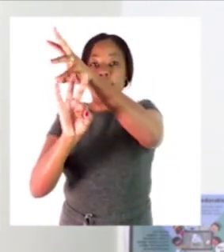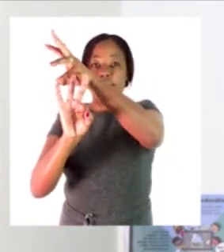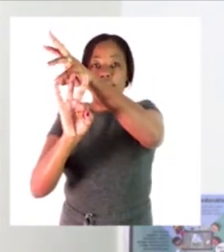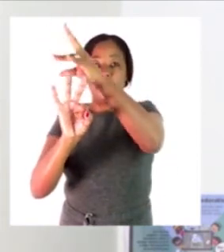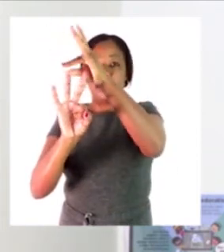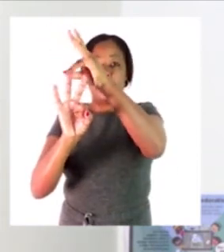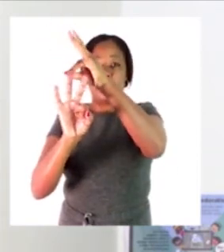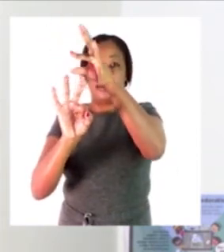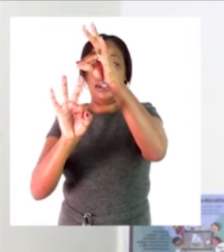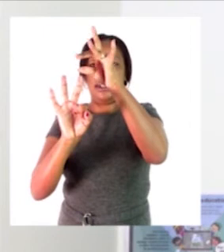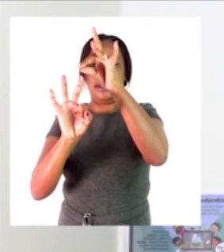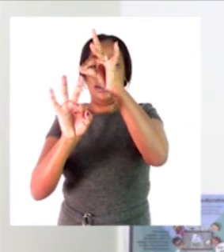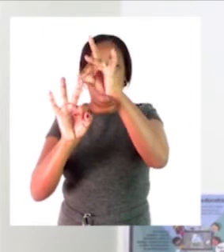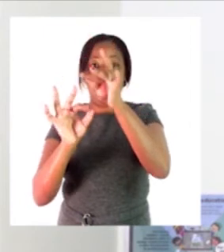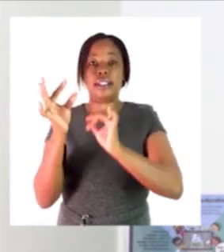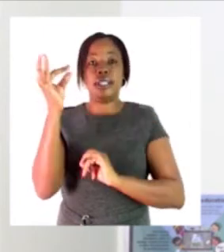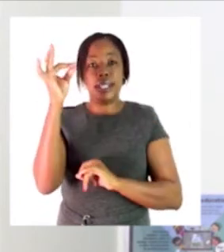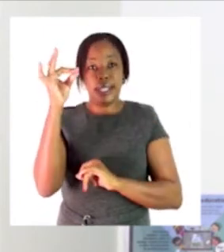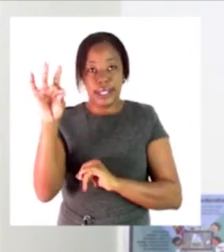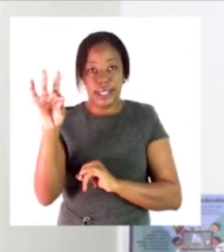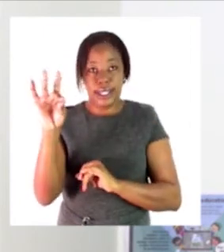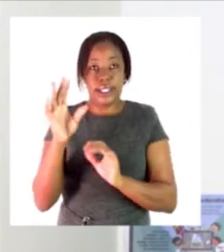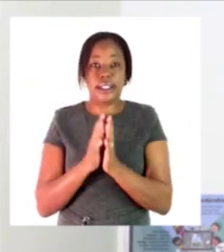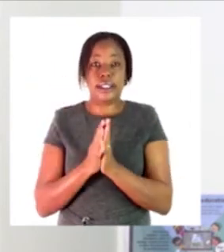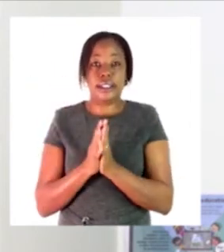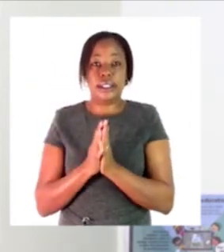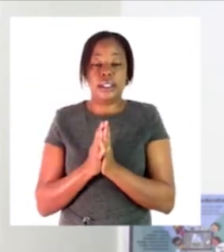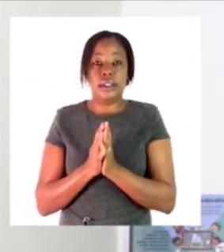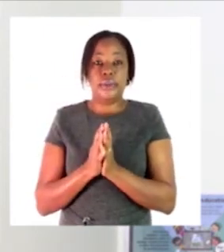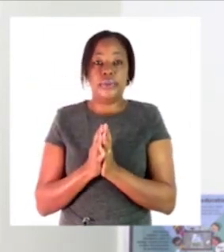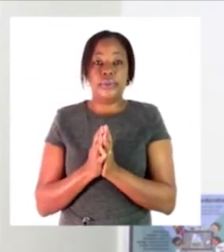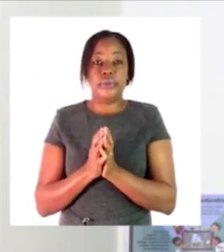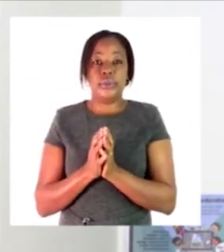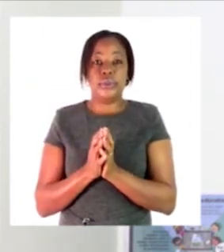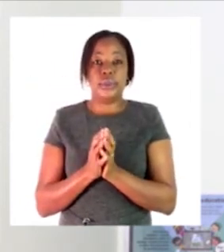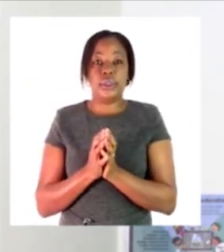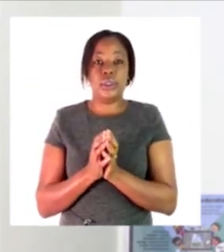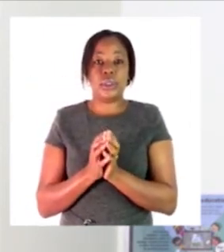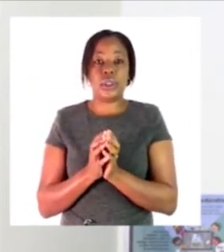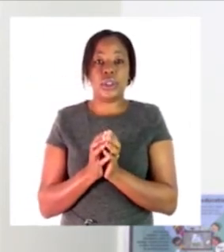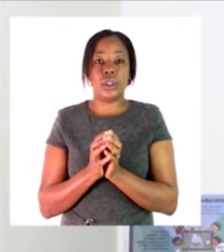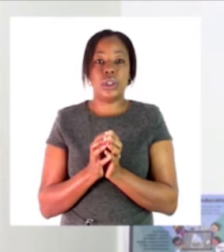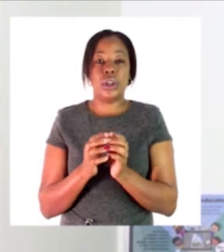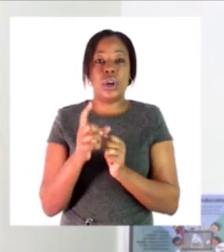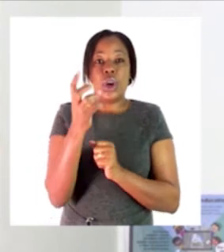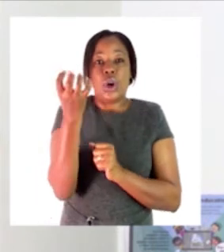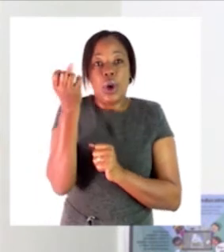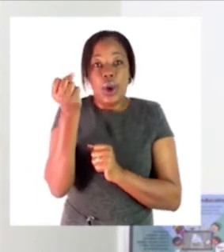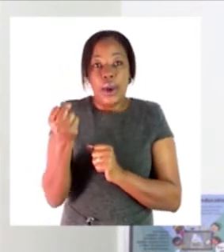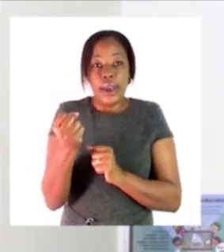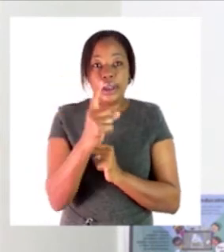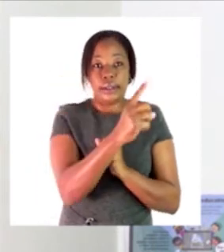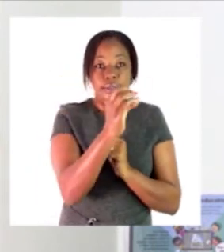eight so if you already have a 10 now you just put a 8 on top of the 10 to